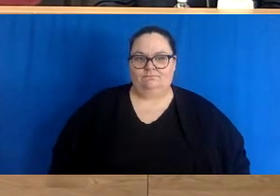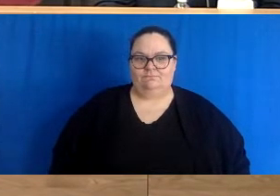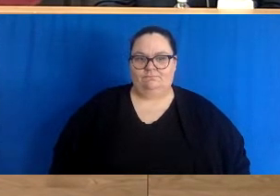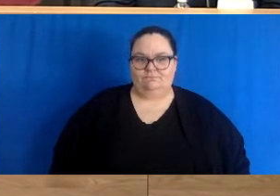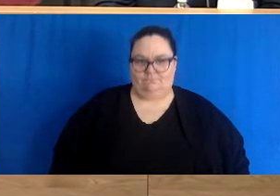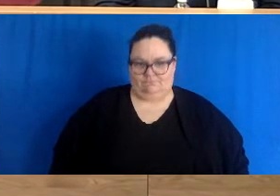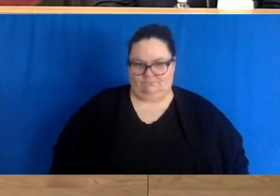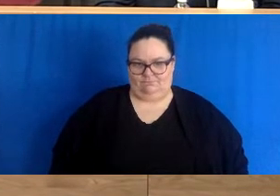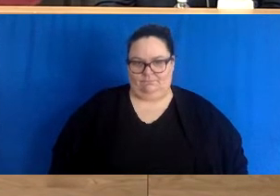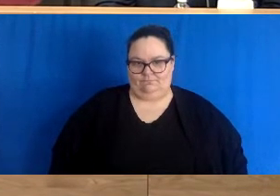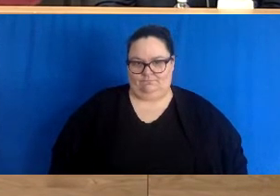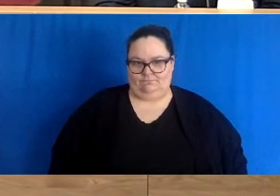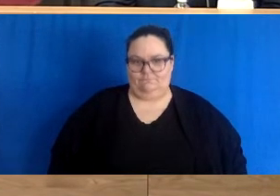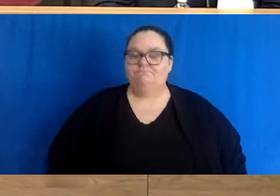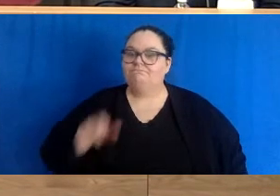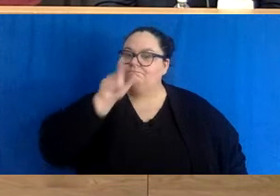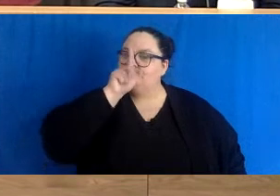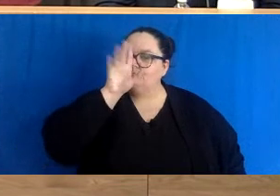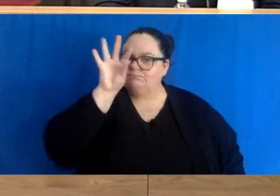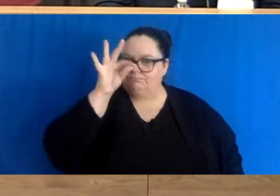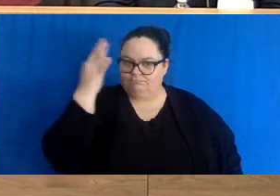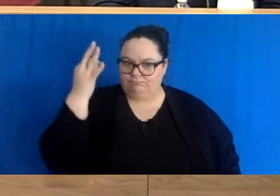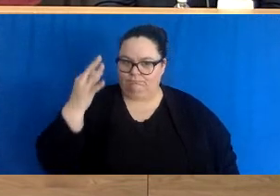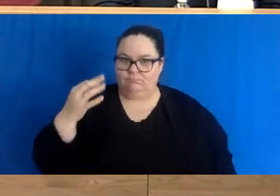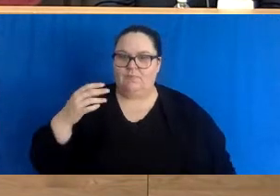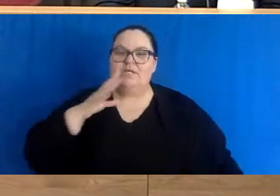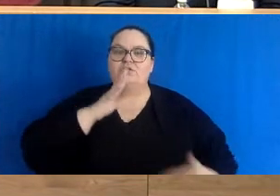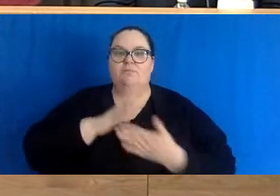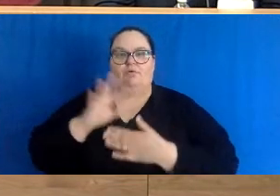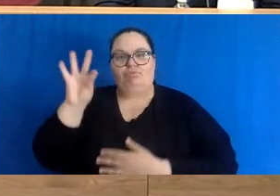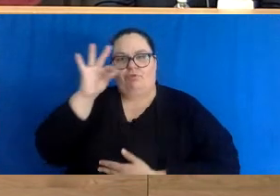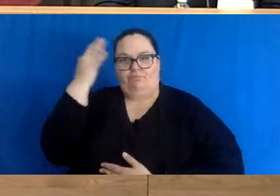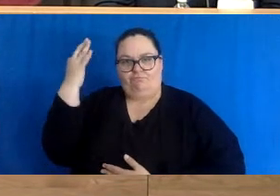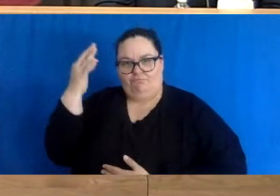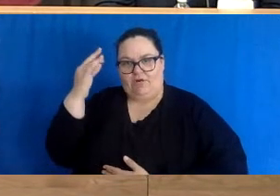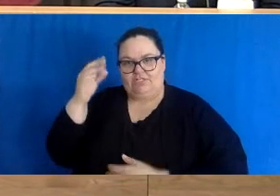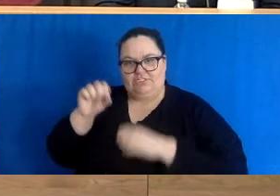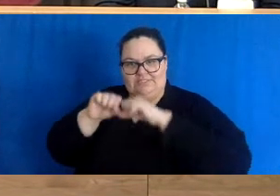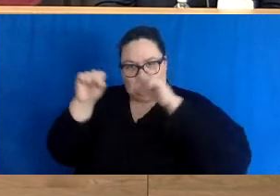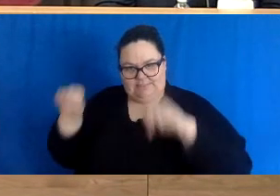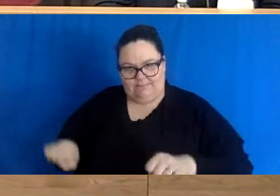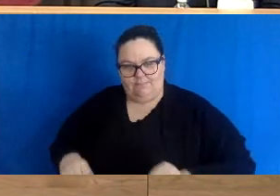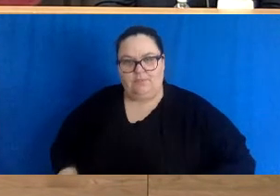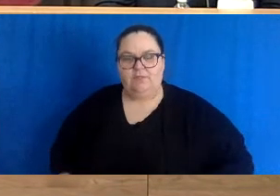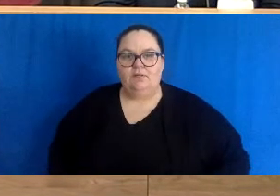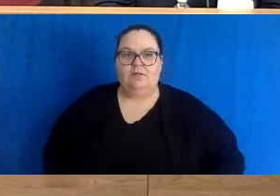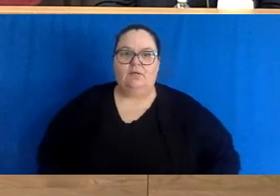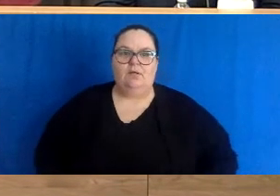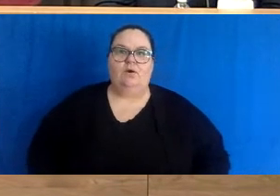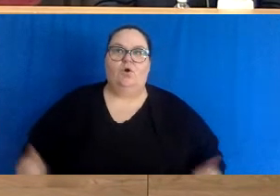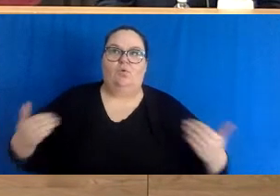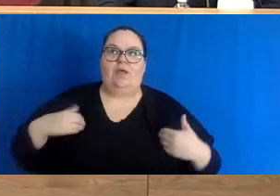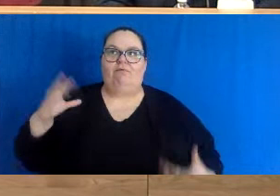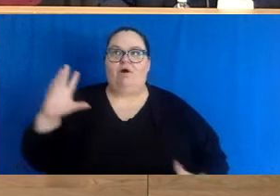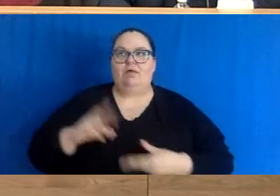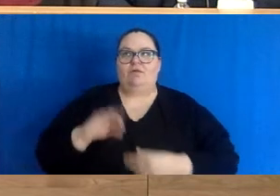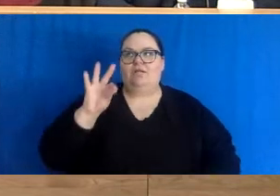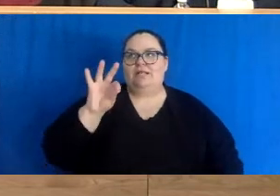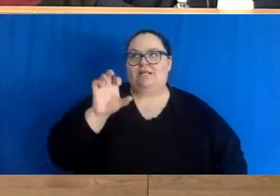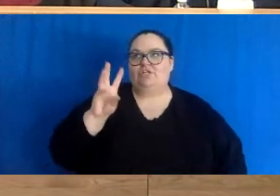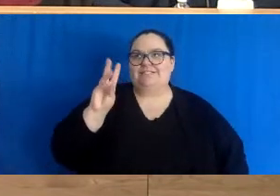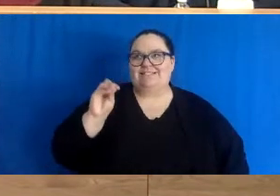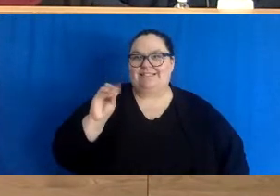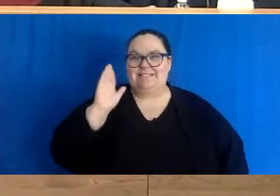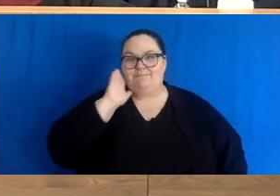I can speak for Vitality. So at Vitality we have 960 beds. For now